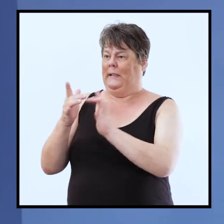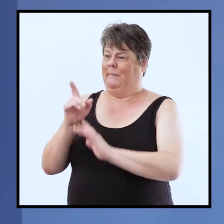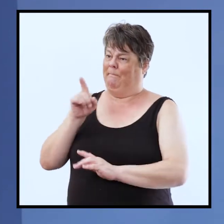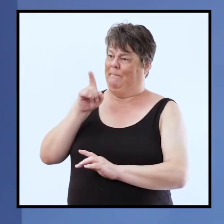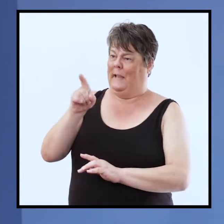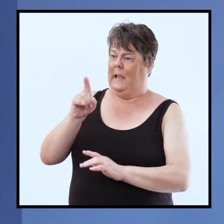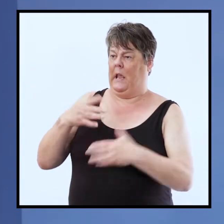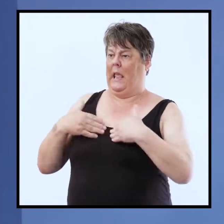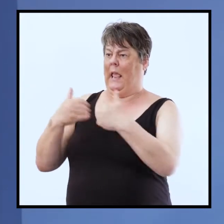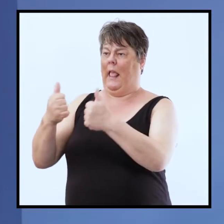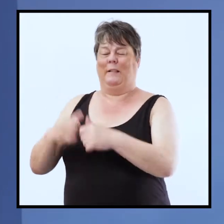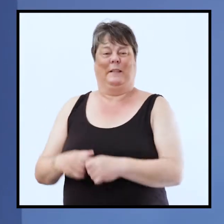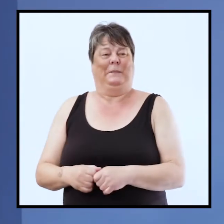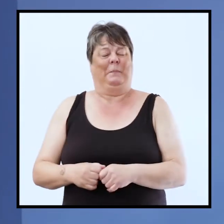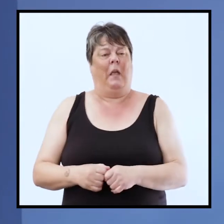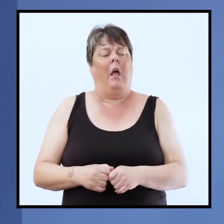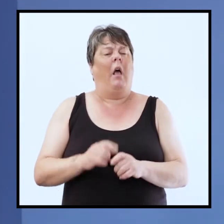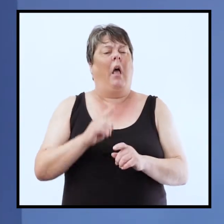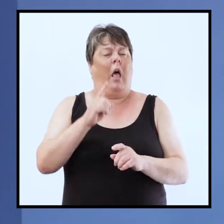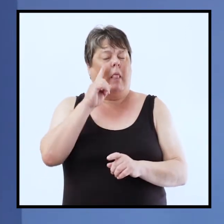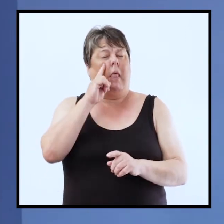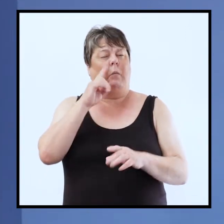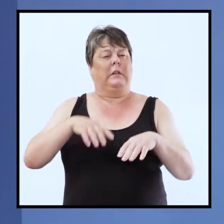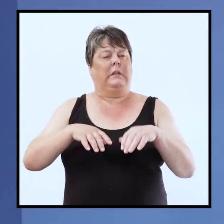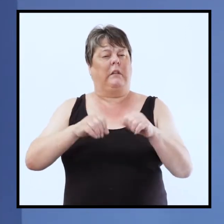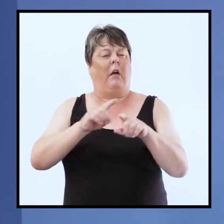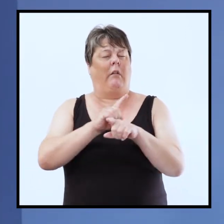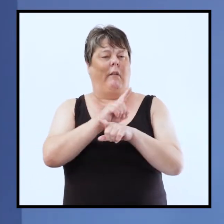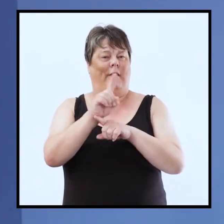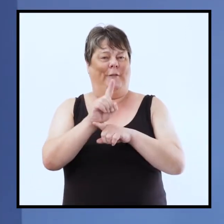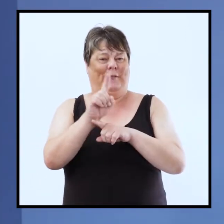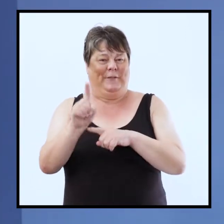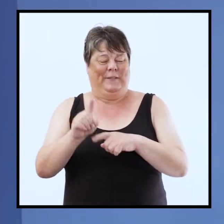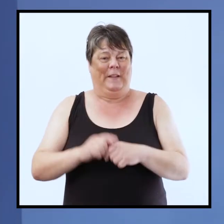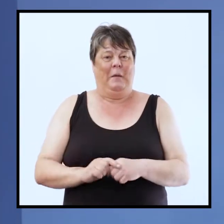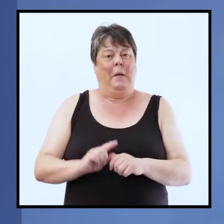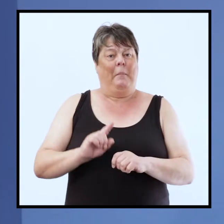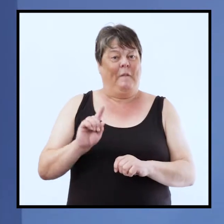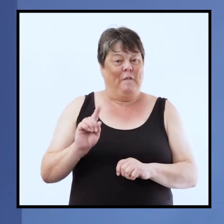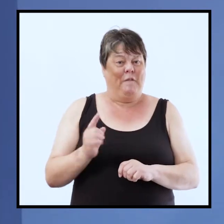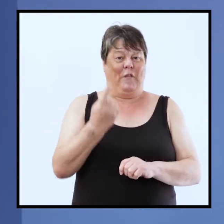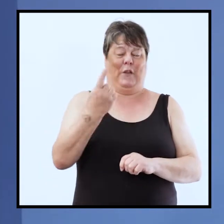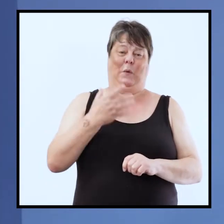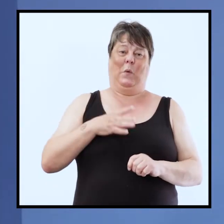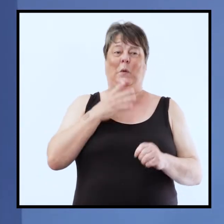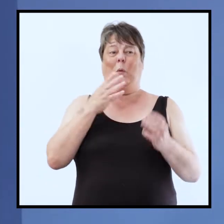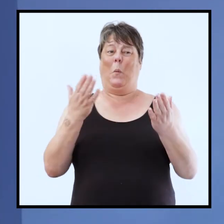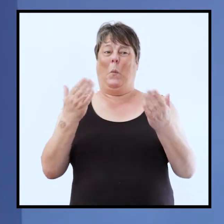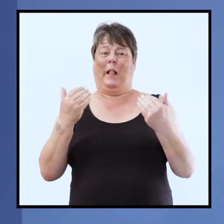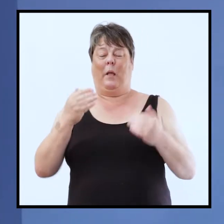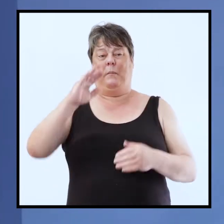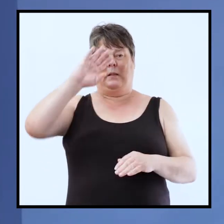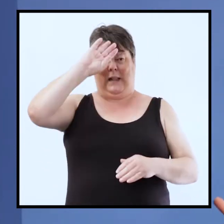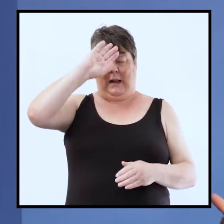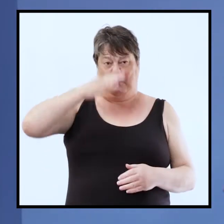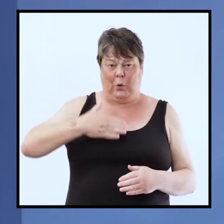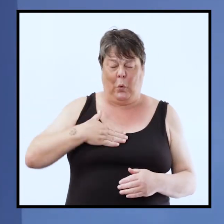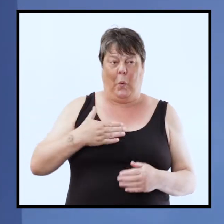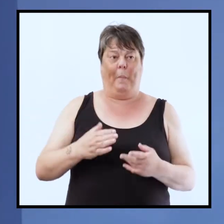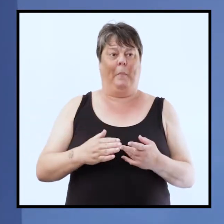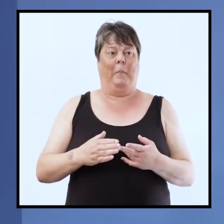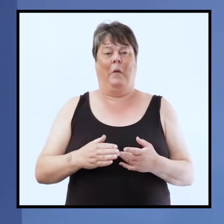So that's going to be the other side of the video, the welcome video. And speaking of welcome, I just want to say salam alaikum